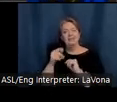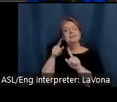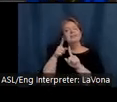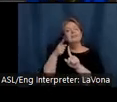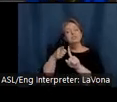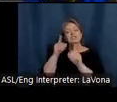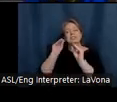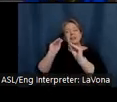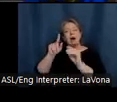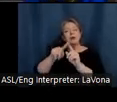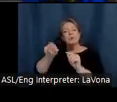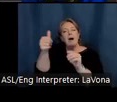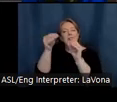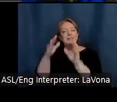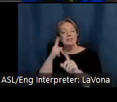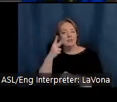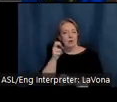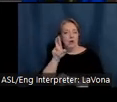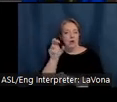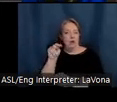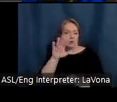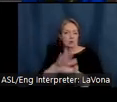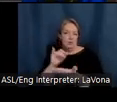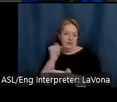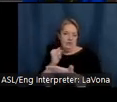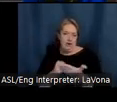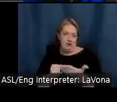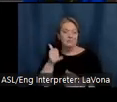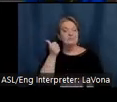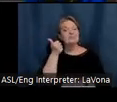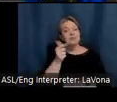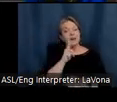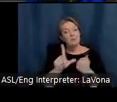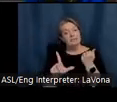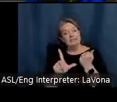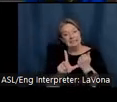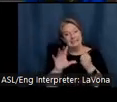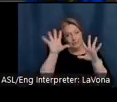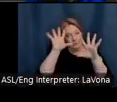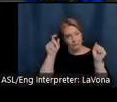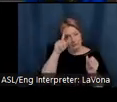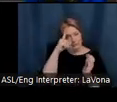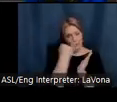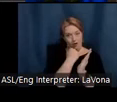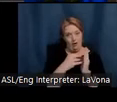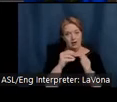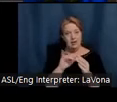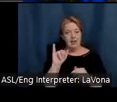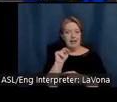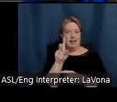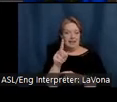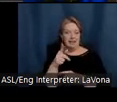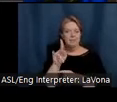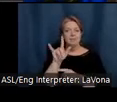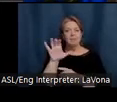Art. She was also working as the assistant superintendent for art in the Indianapolis public